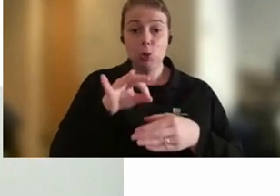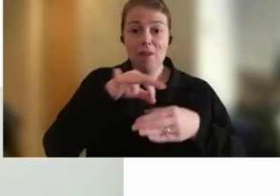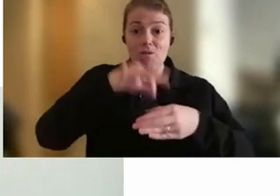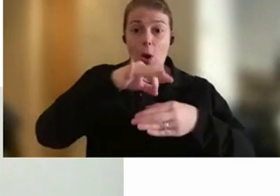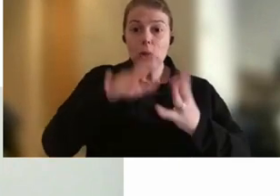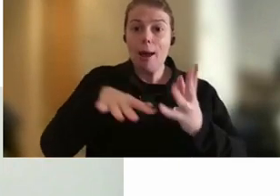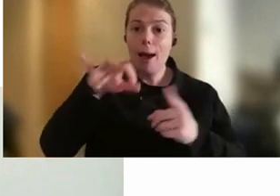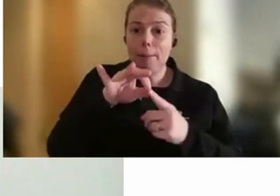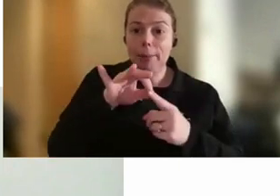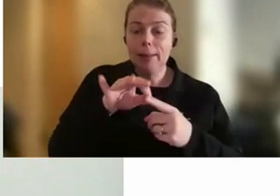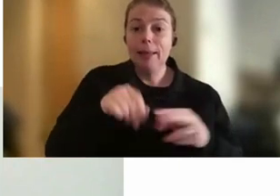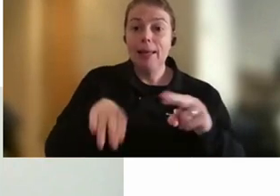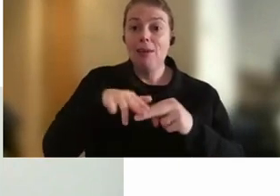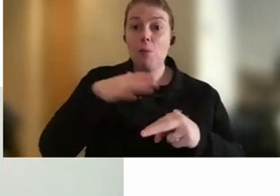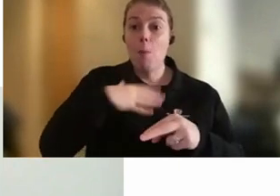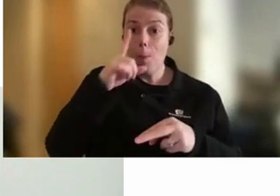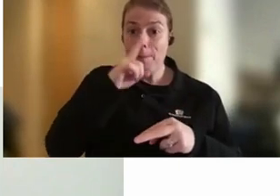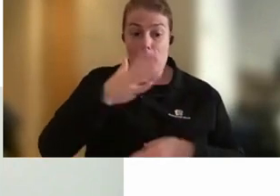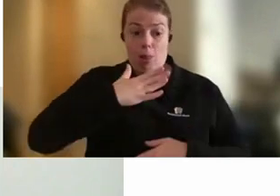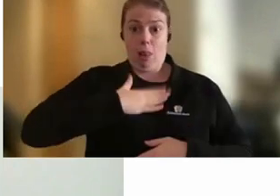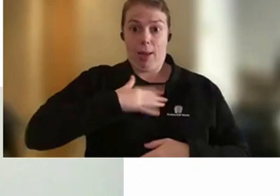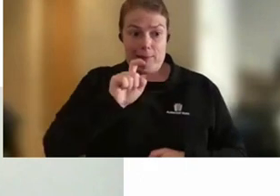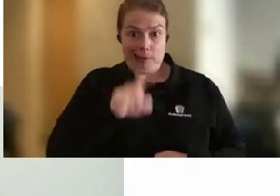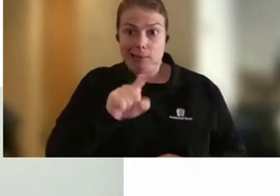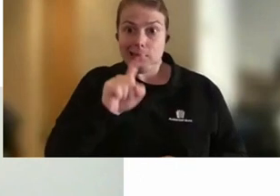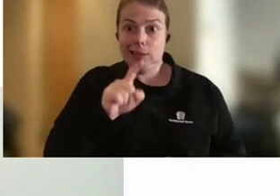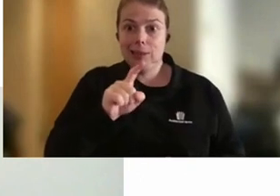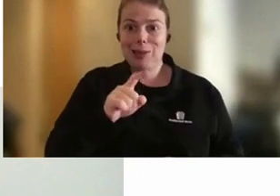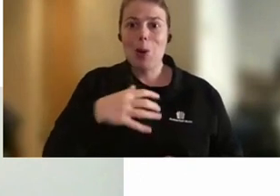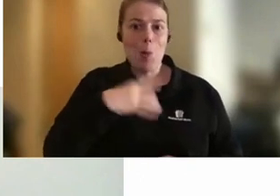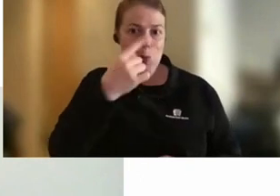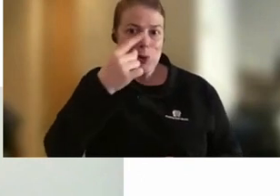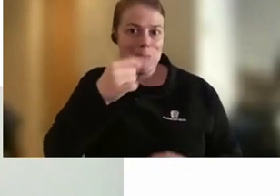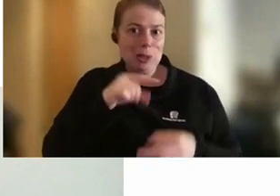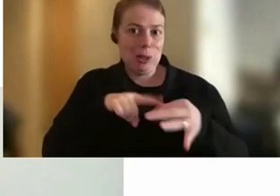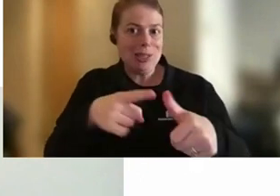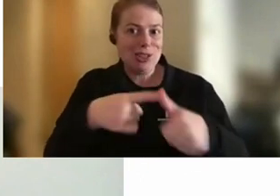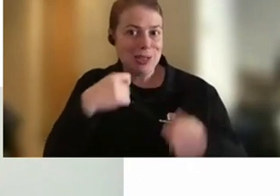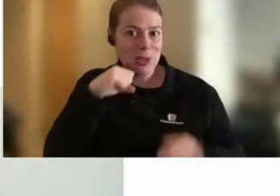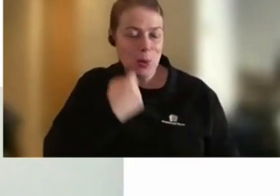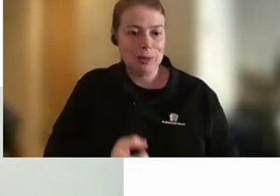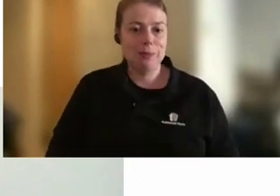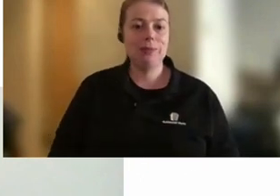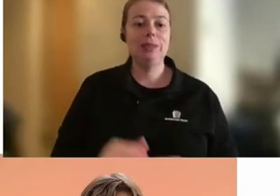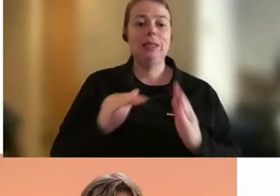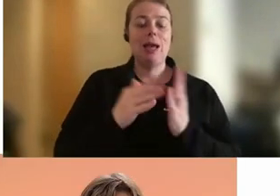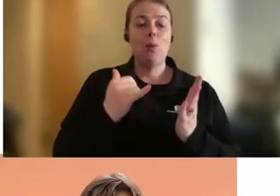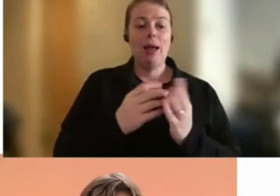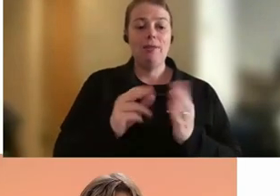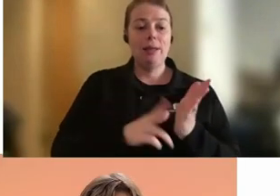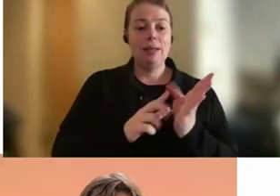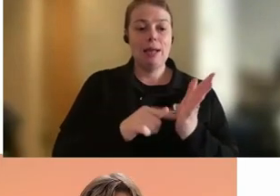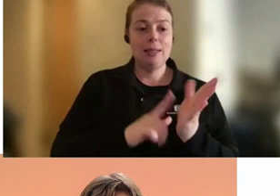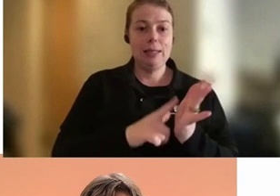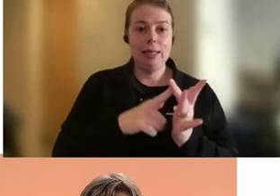Now, I'd like to introduce our panelists. First of all, we have Natalie James, Secretary at the Department of Employment and